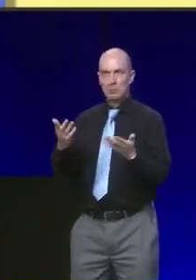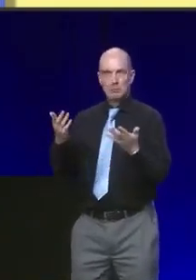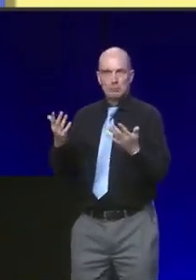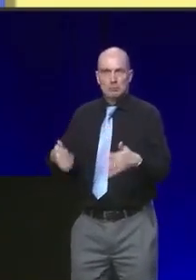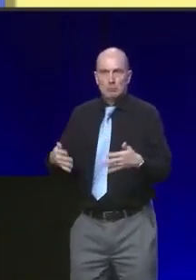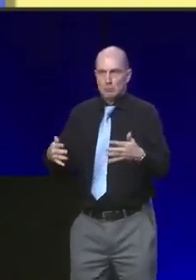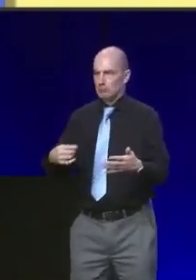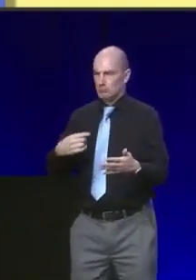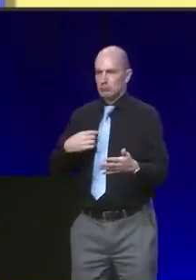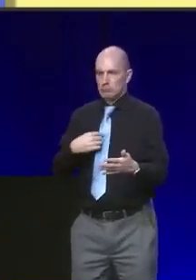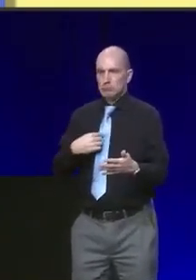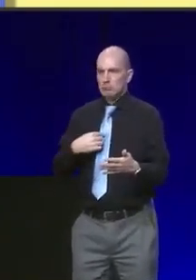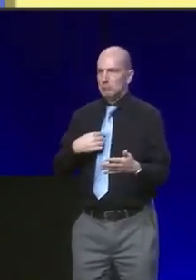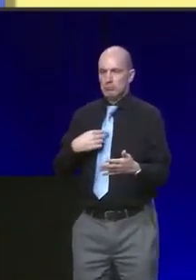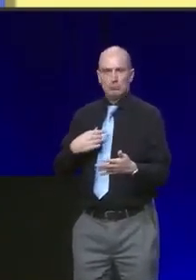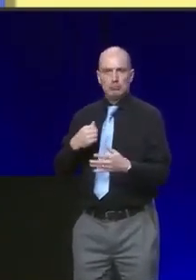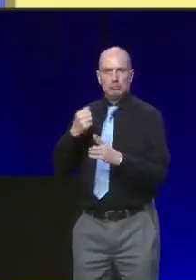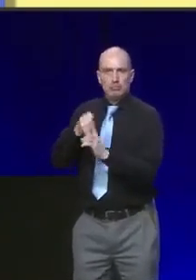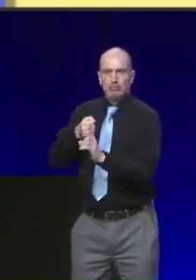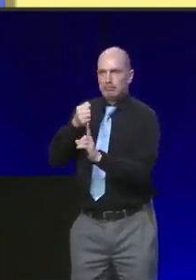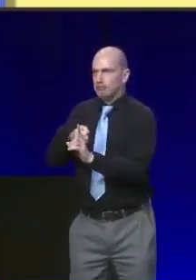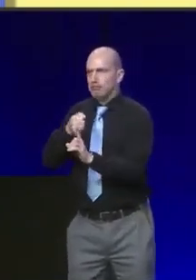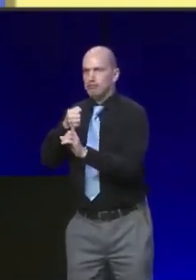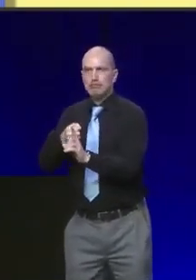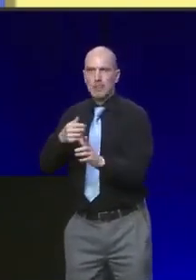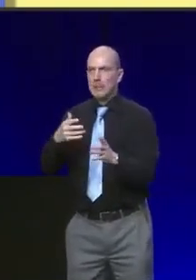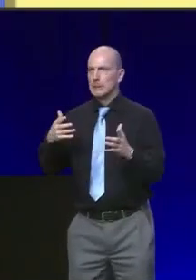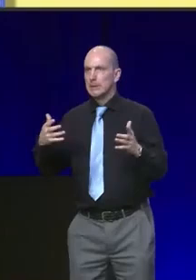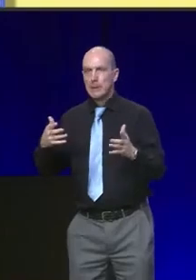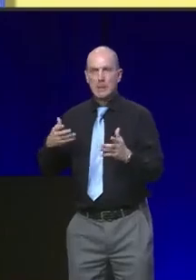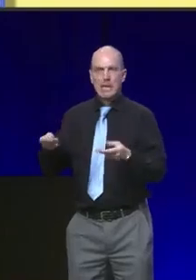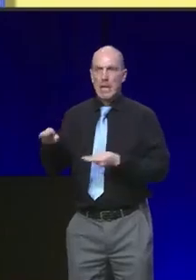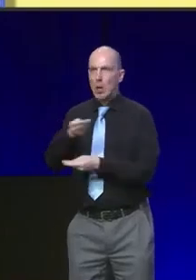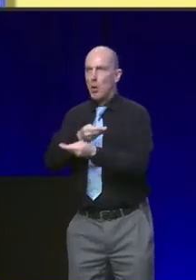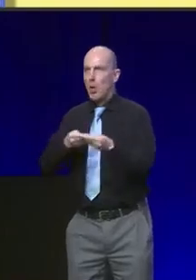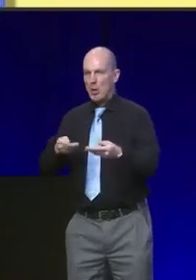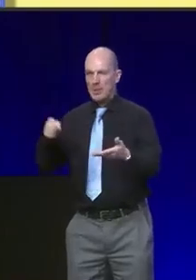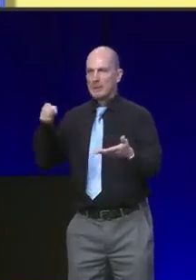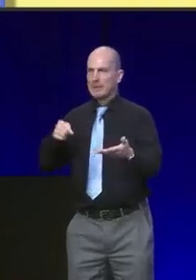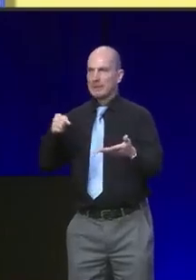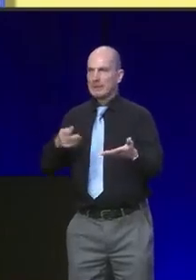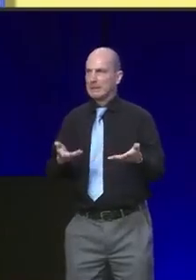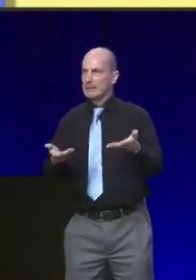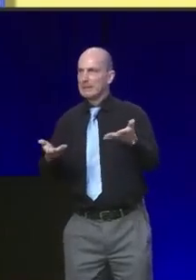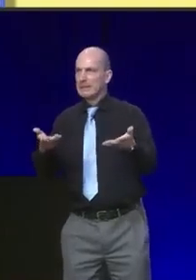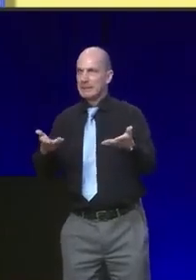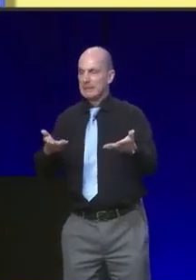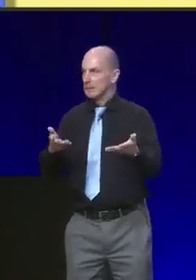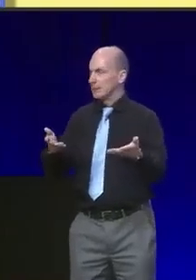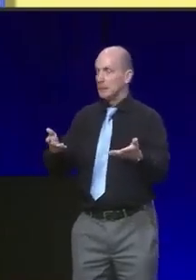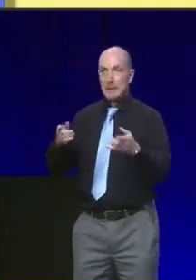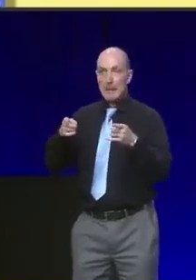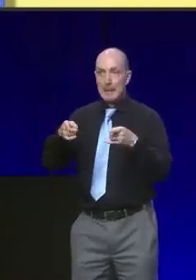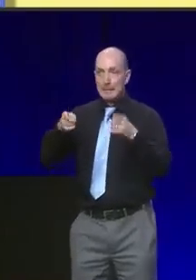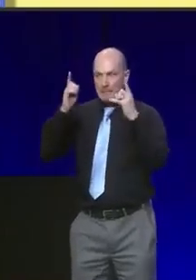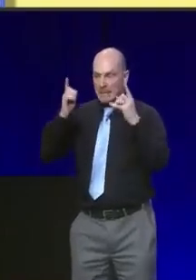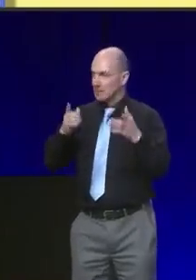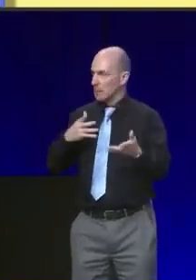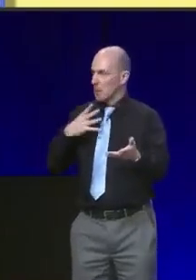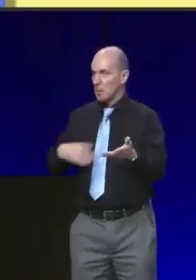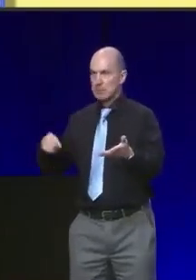of my ambitions for the Scottish economy. They are illustrative of what I want my ministers to be securing